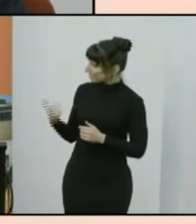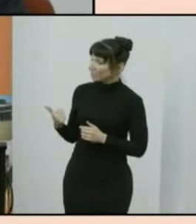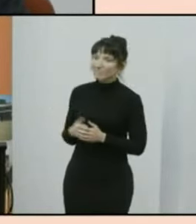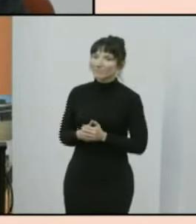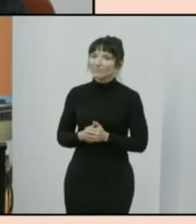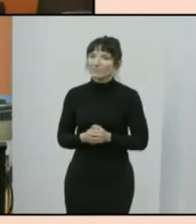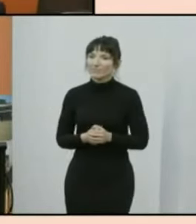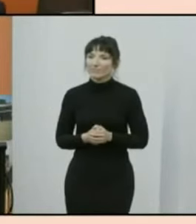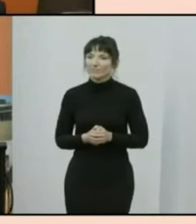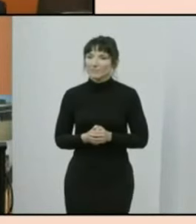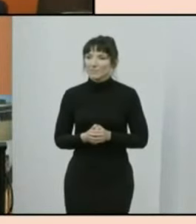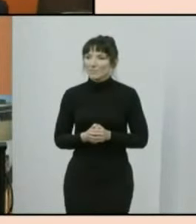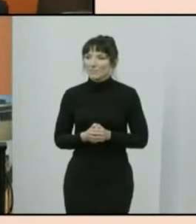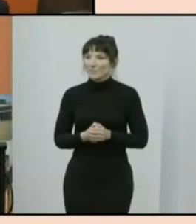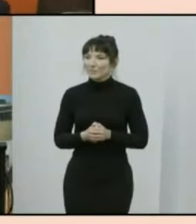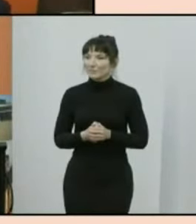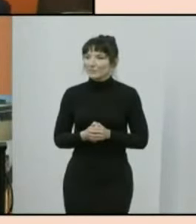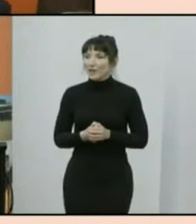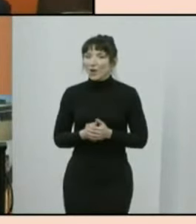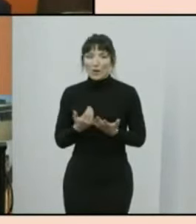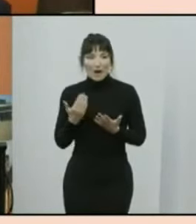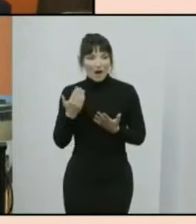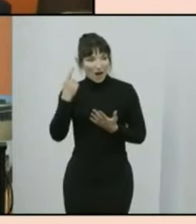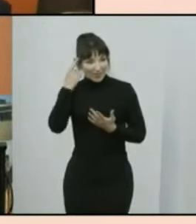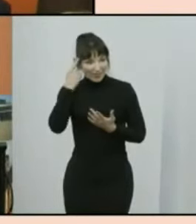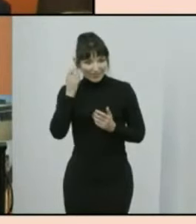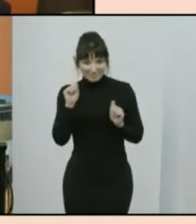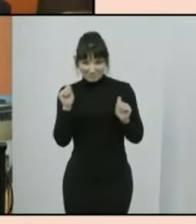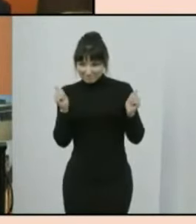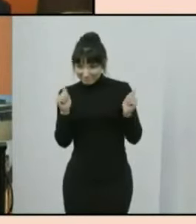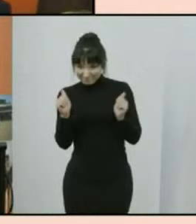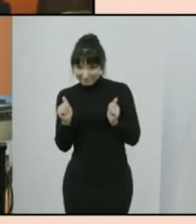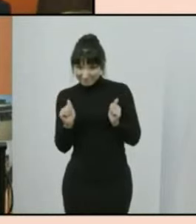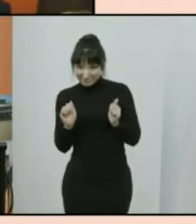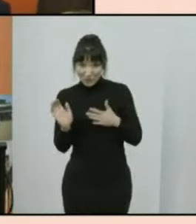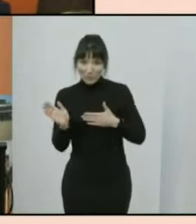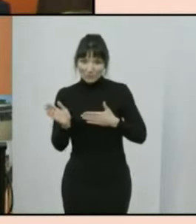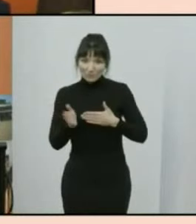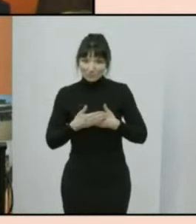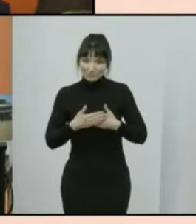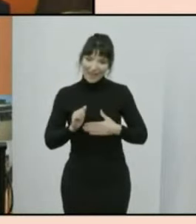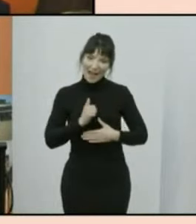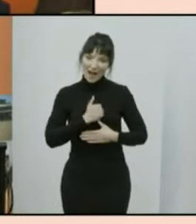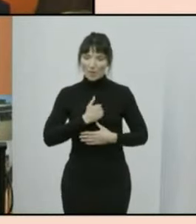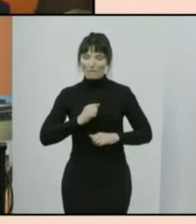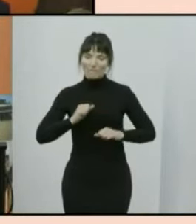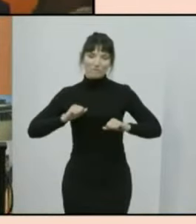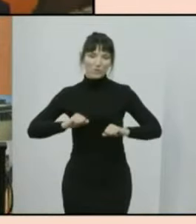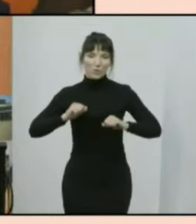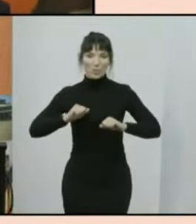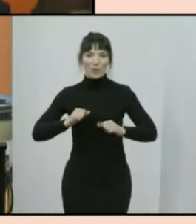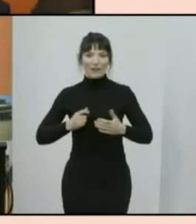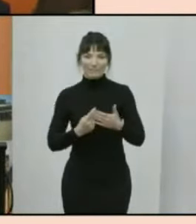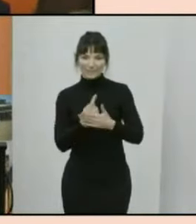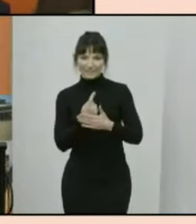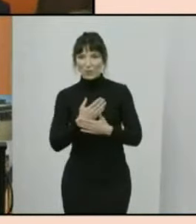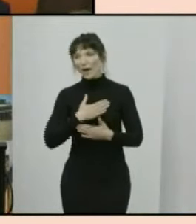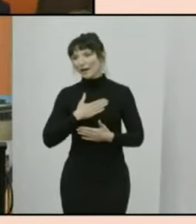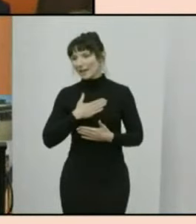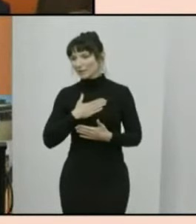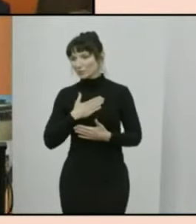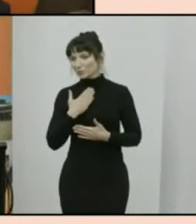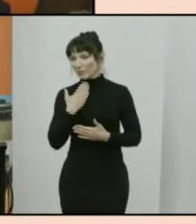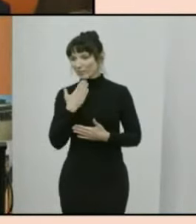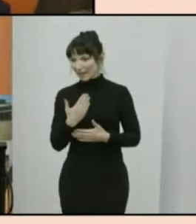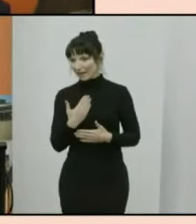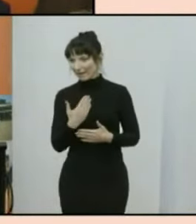i think that concludes our formal event this morning i would like to take a moment to